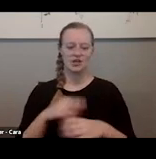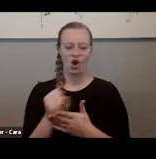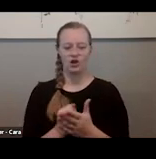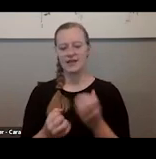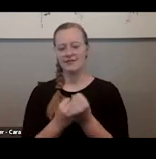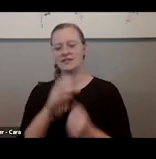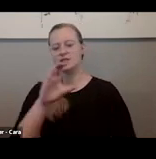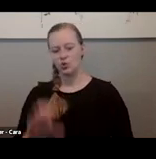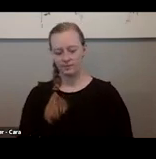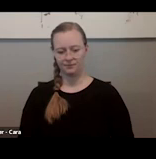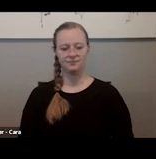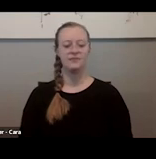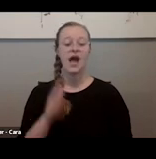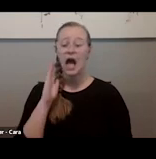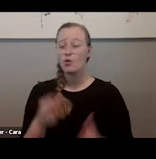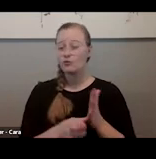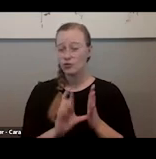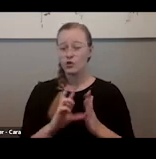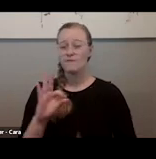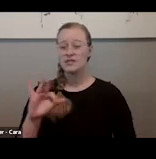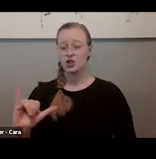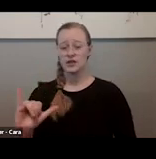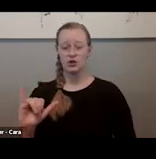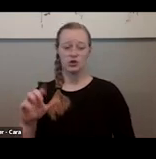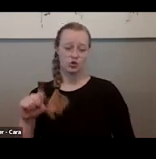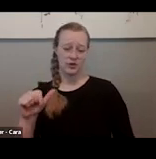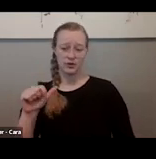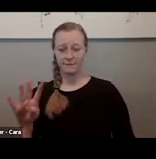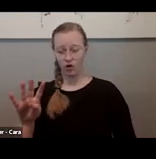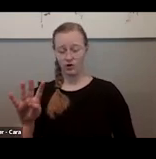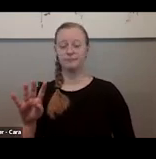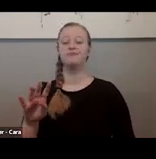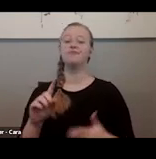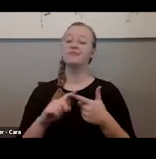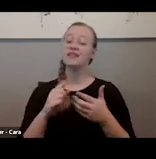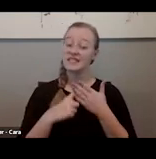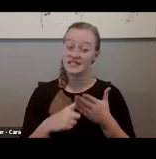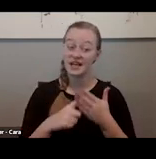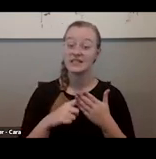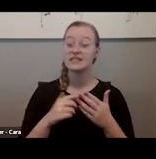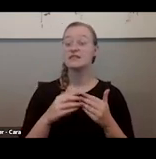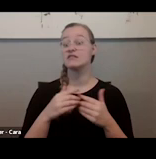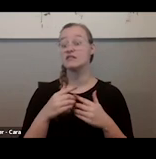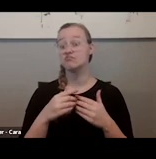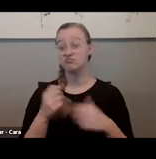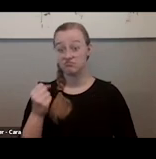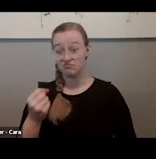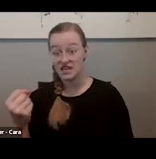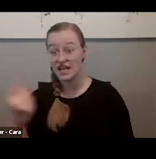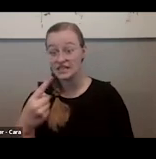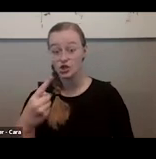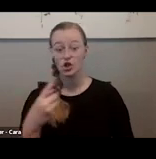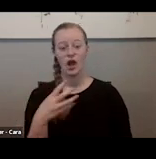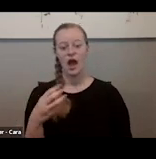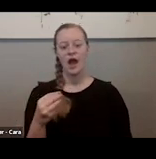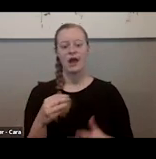review fiscal year 2024, discuss our fiscal year 2025 asks, and go over the Arts Education for All Act.